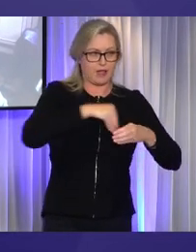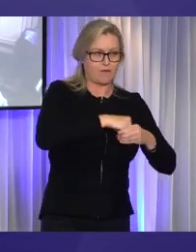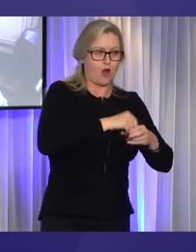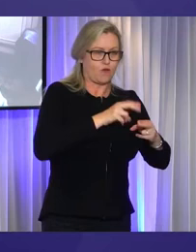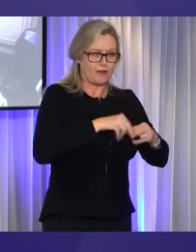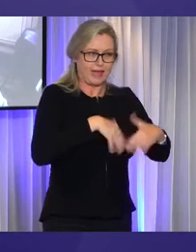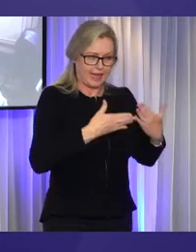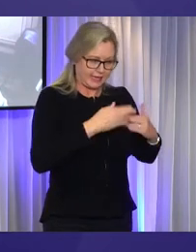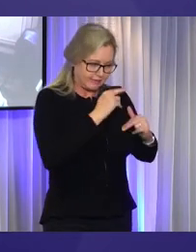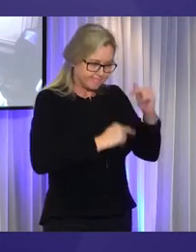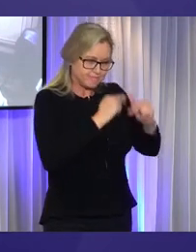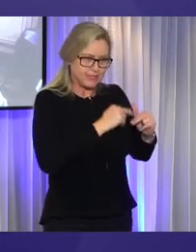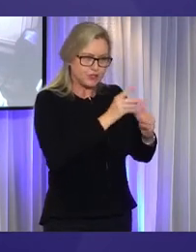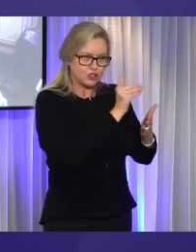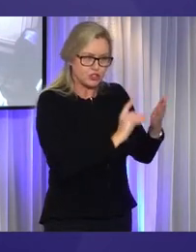discussions.